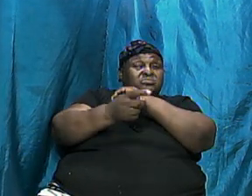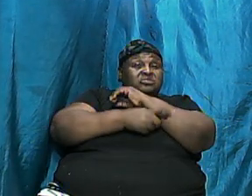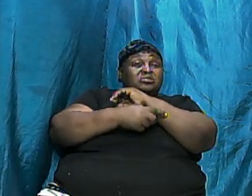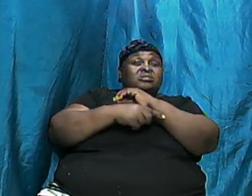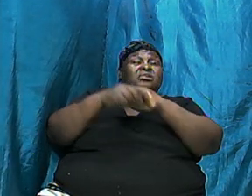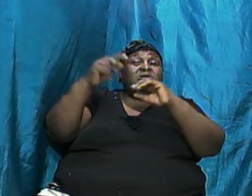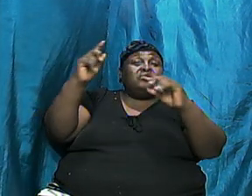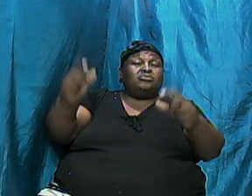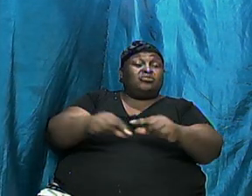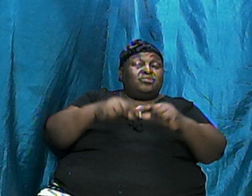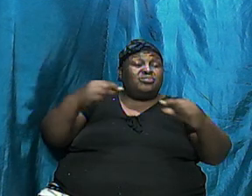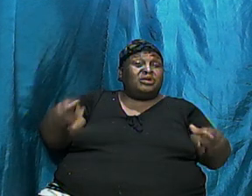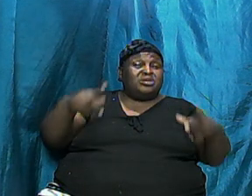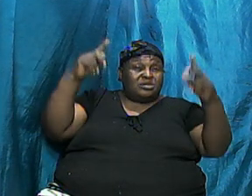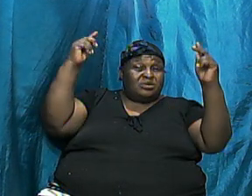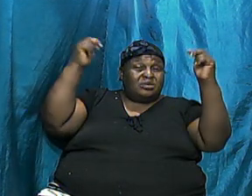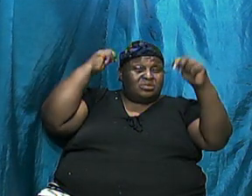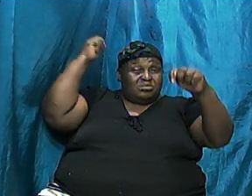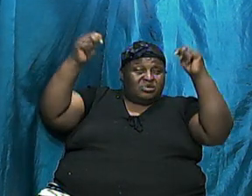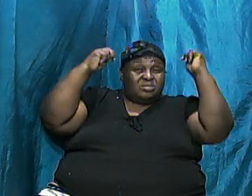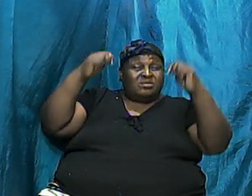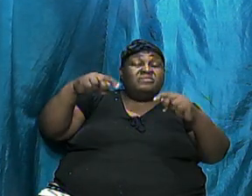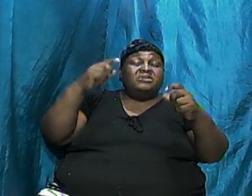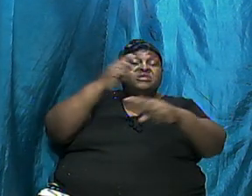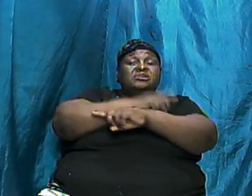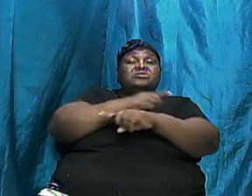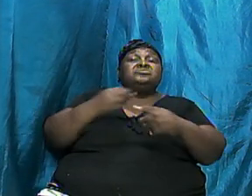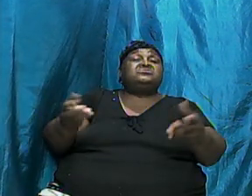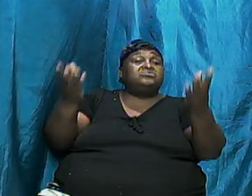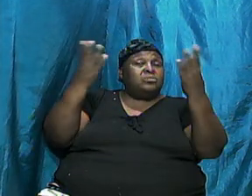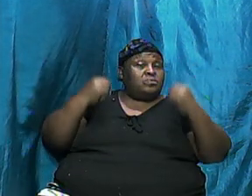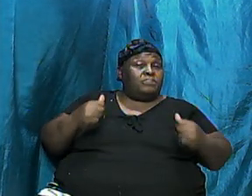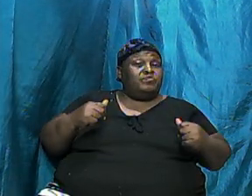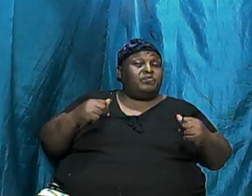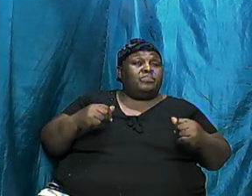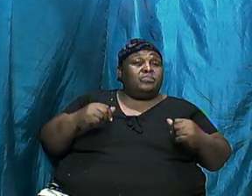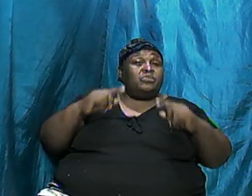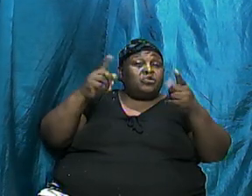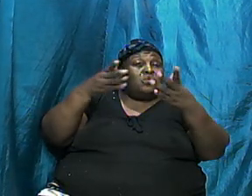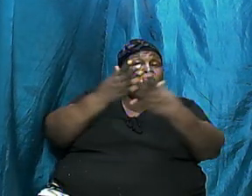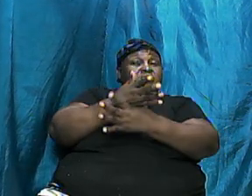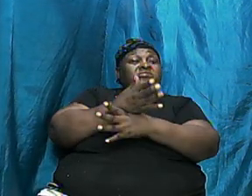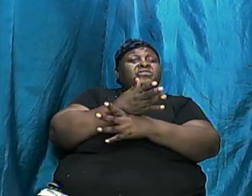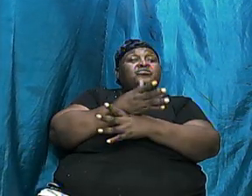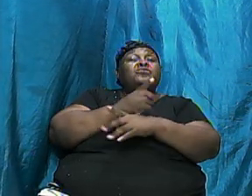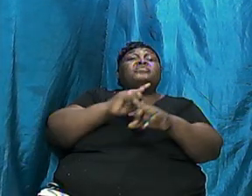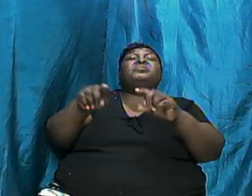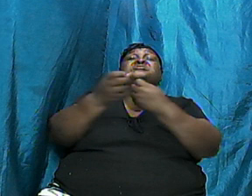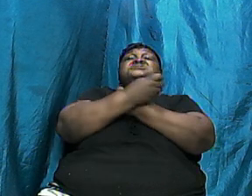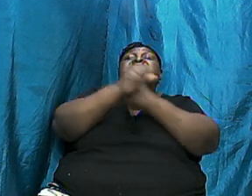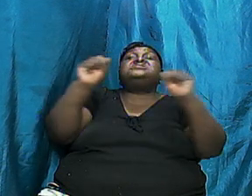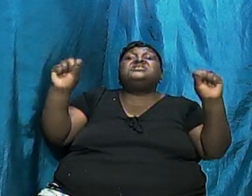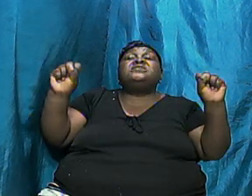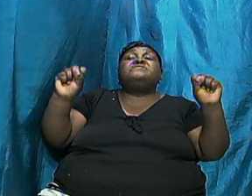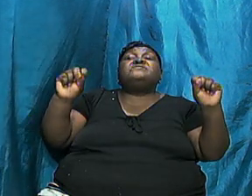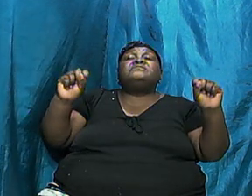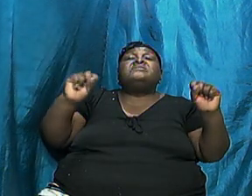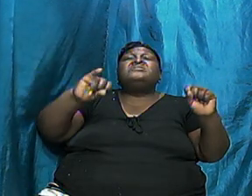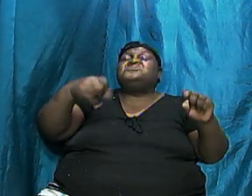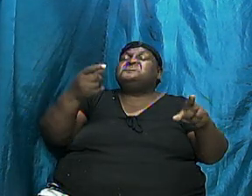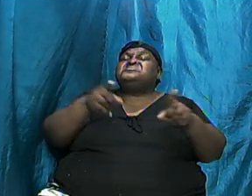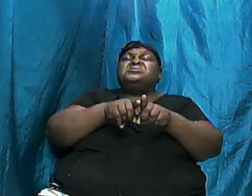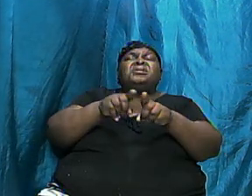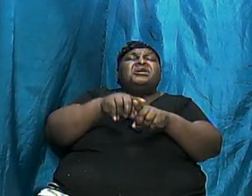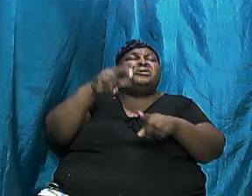great tribulation in the days that are to come. And they went through, but they were safe, just like Noah and his family